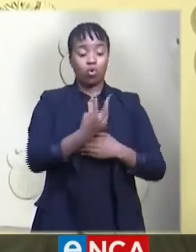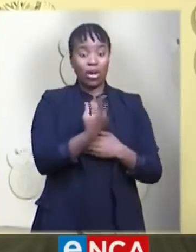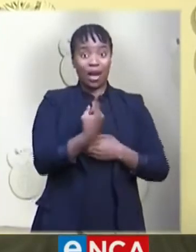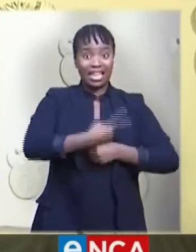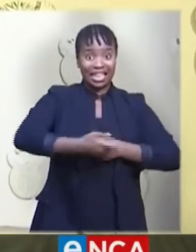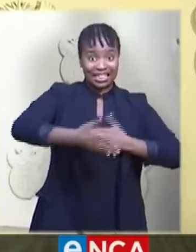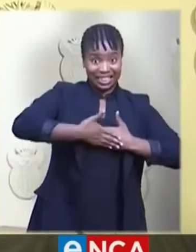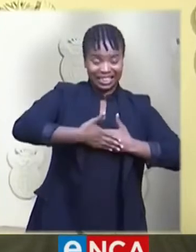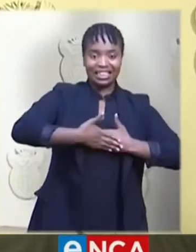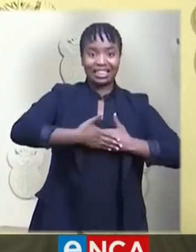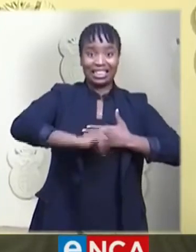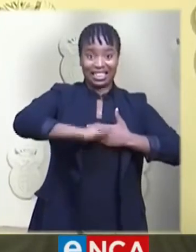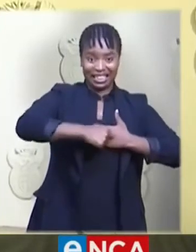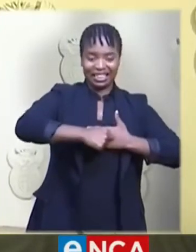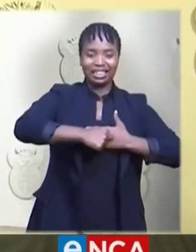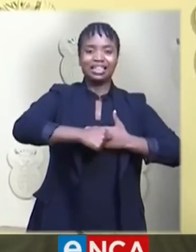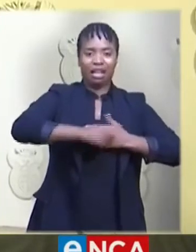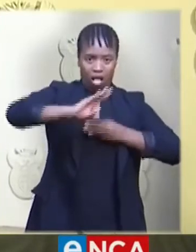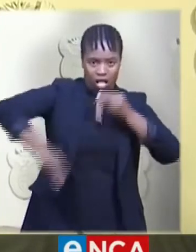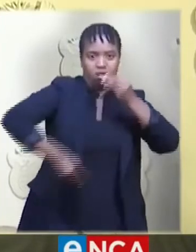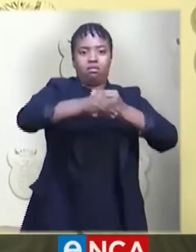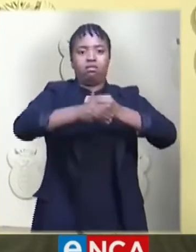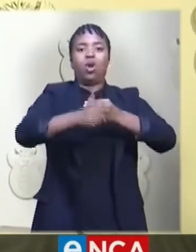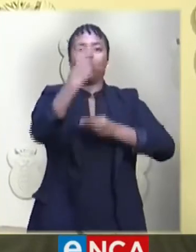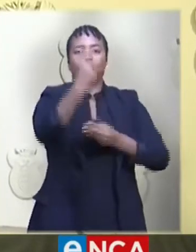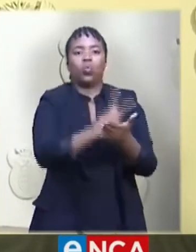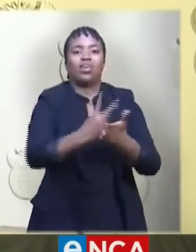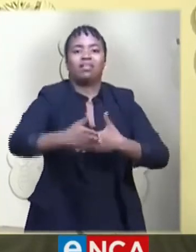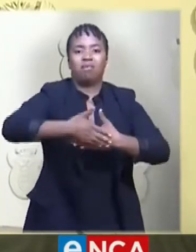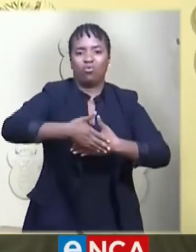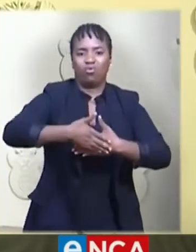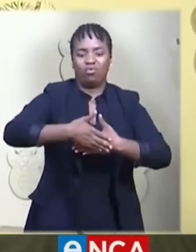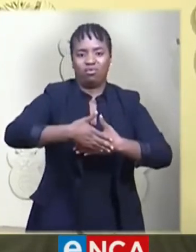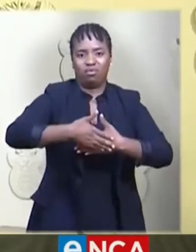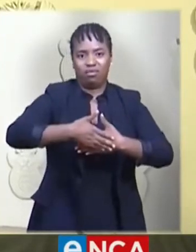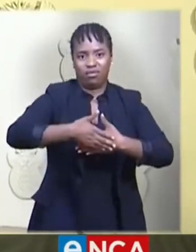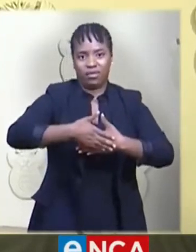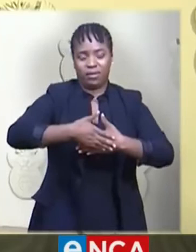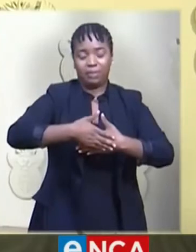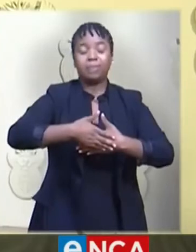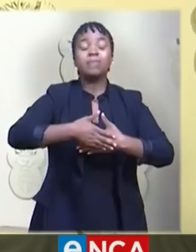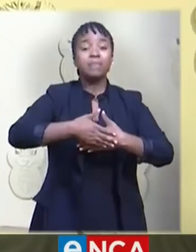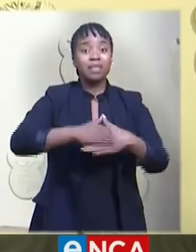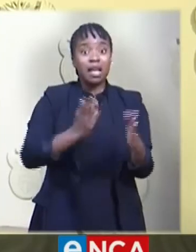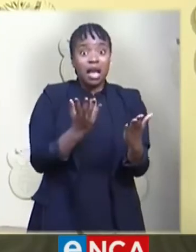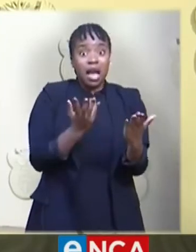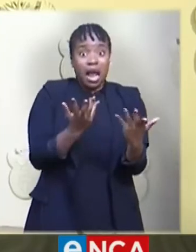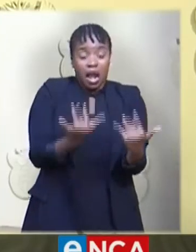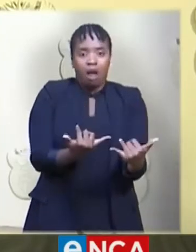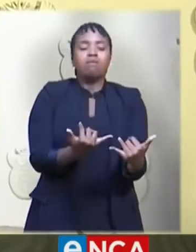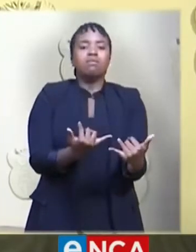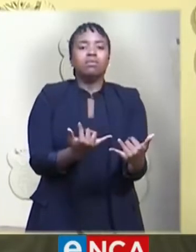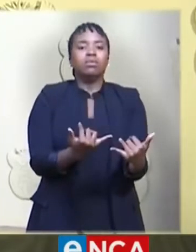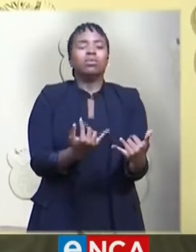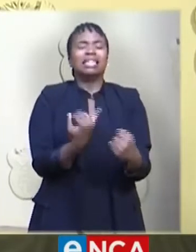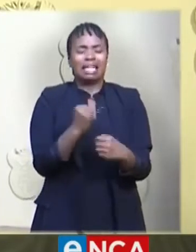the initial 21 days. This means that most of the existing lockdown measures